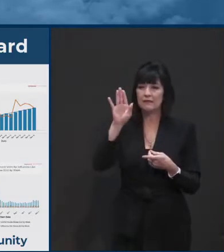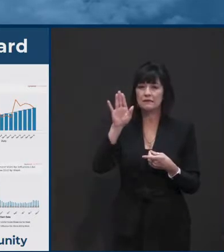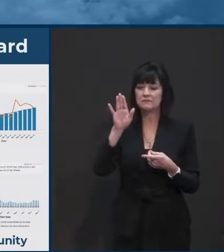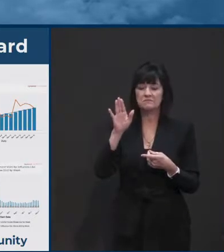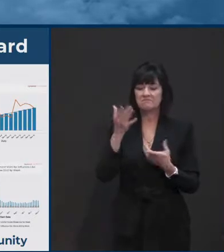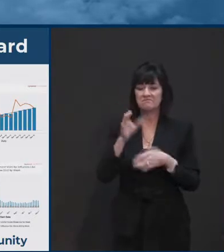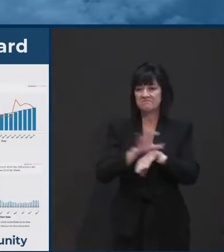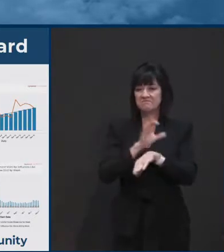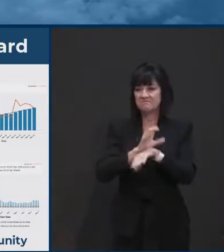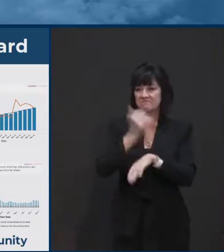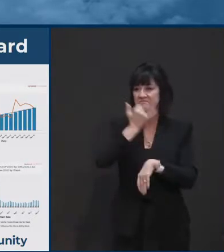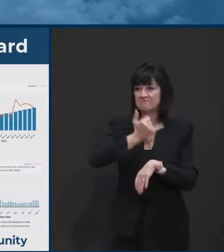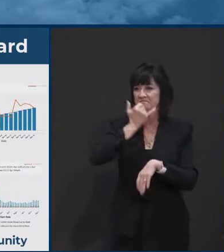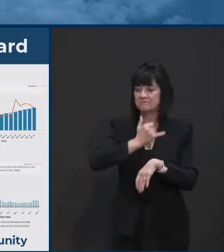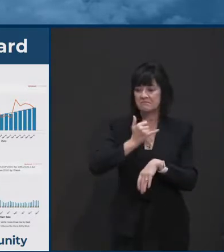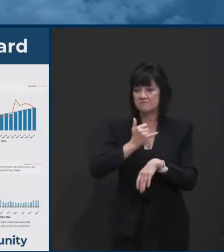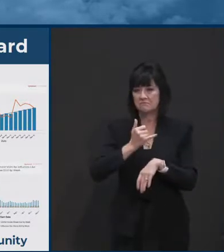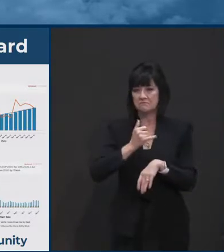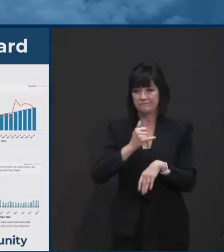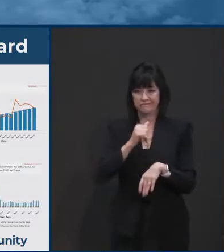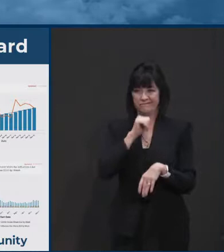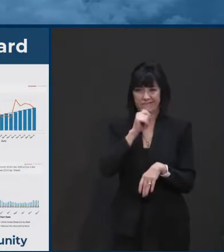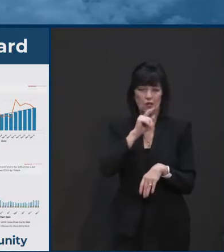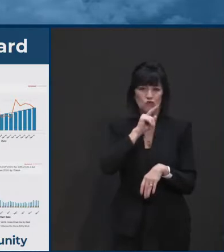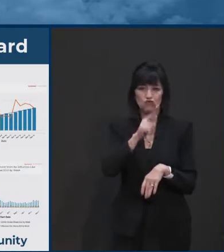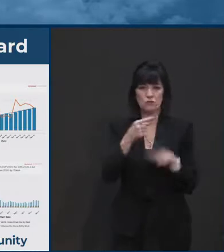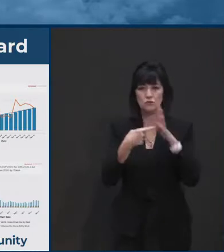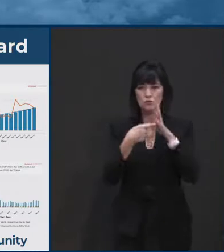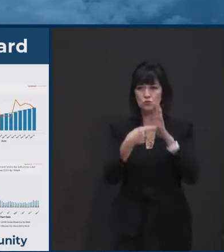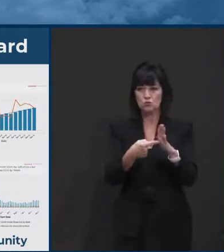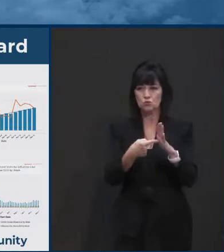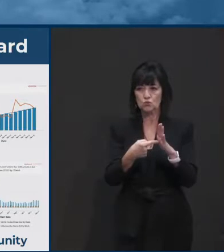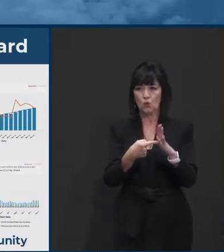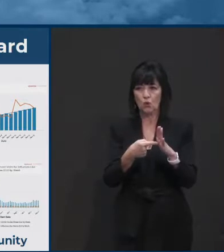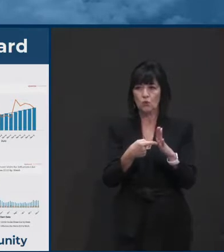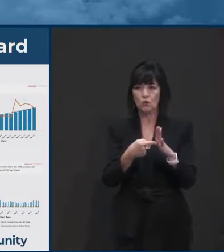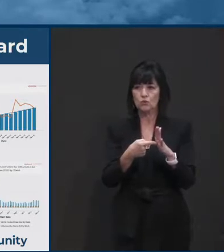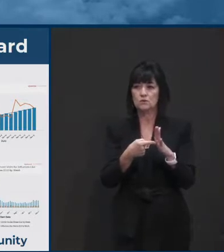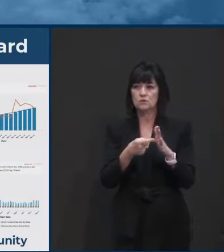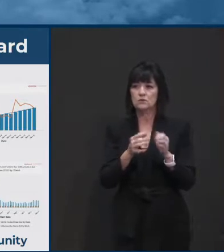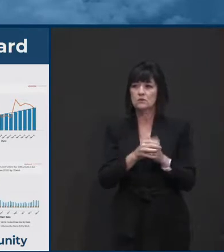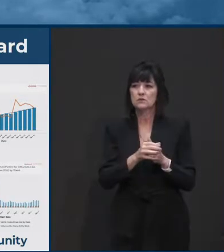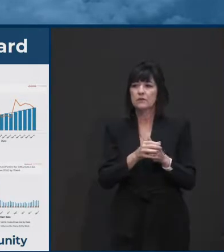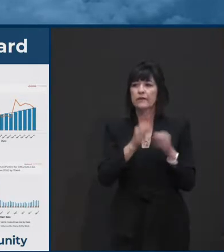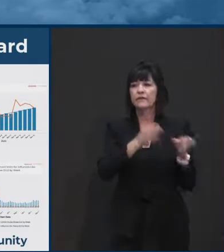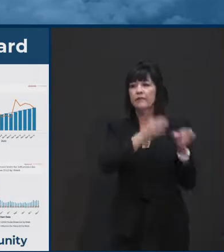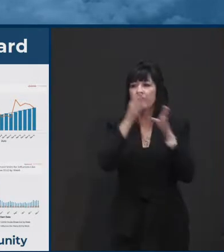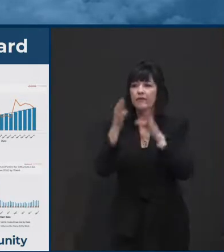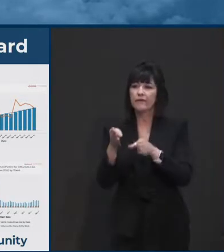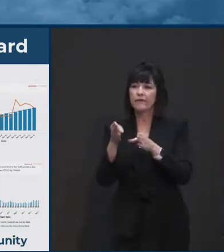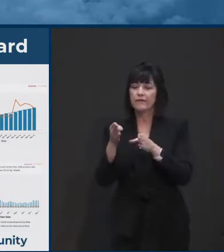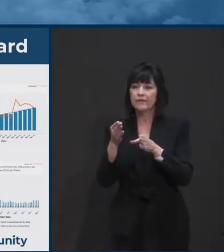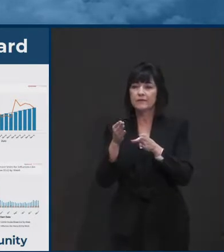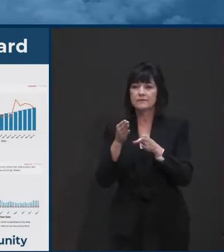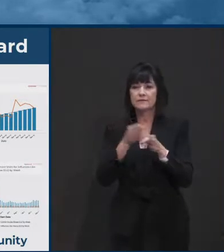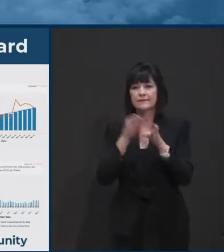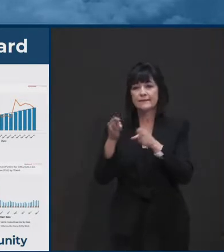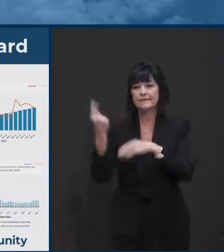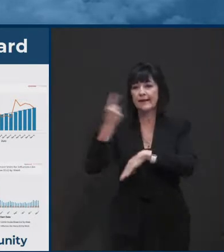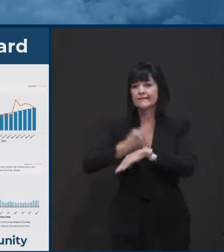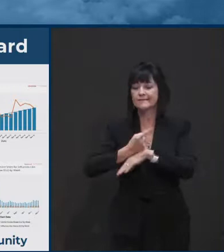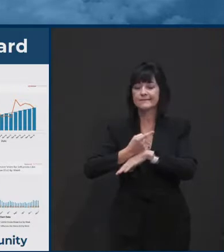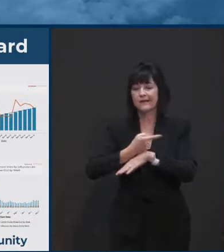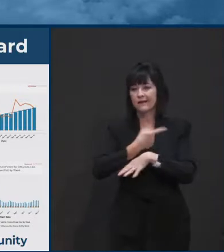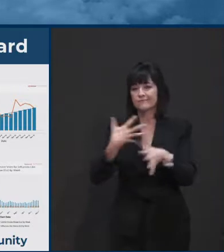Nothing to be concerned about or that's relevant. It caught up in the next, the next day. So we're up to